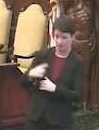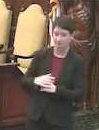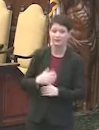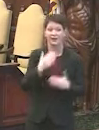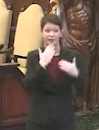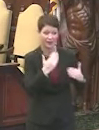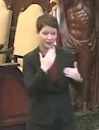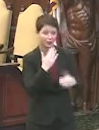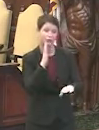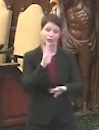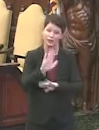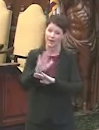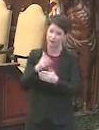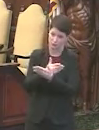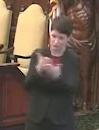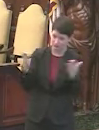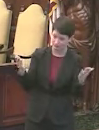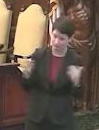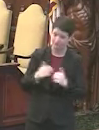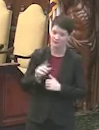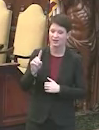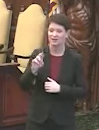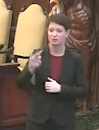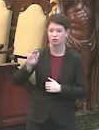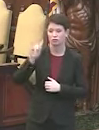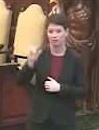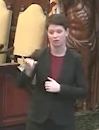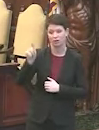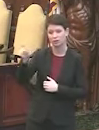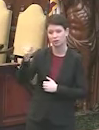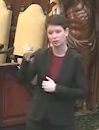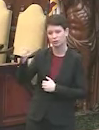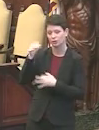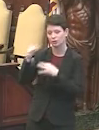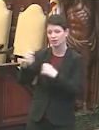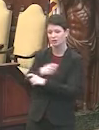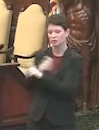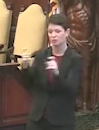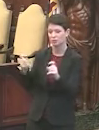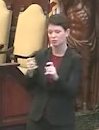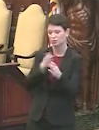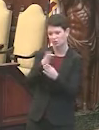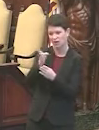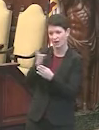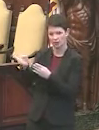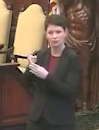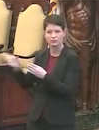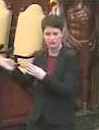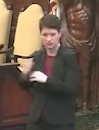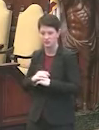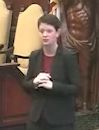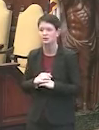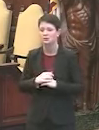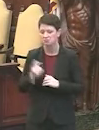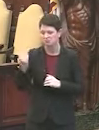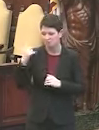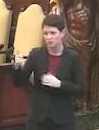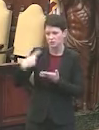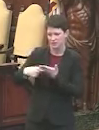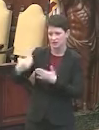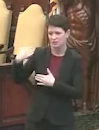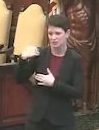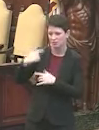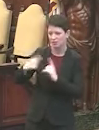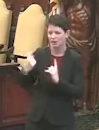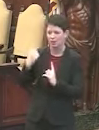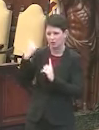Thank you and good afternoon, everybody. Dr. Farley, talk about distribution channels. And I know you've discussed this before,